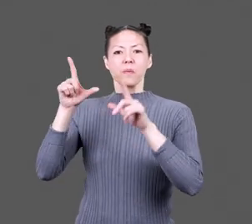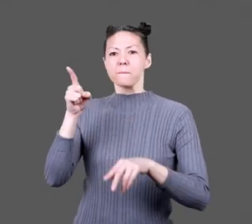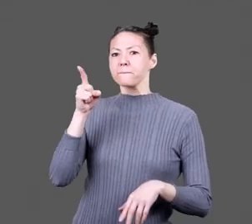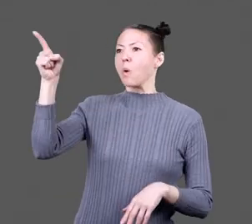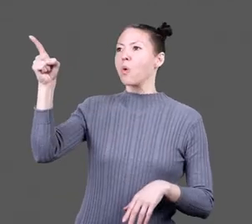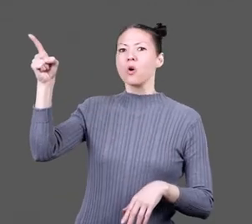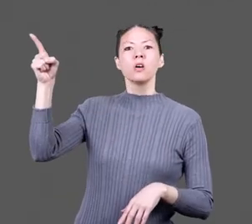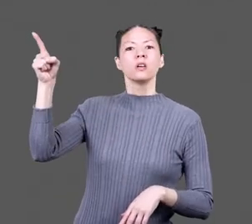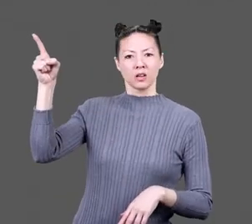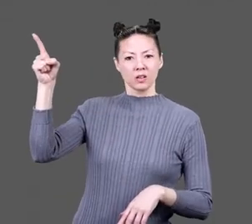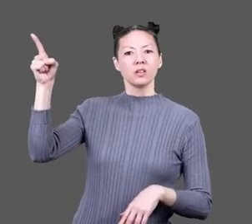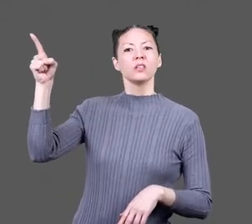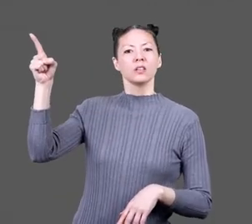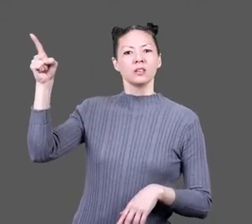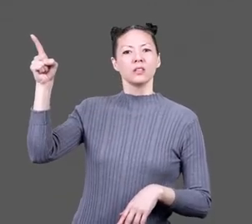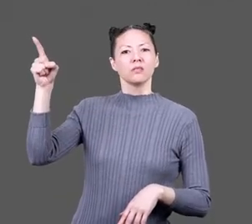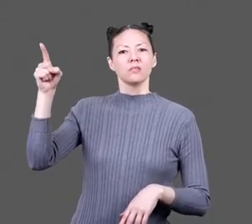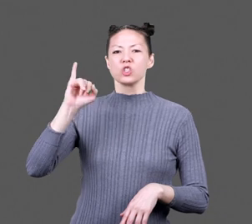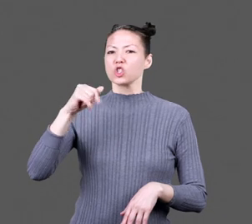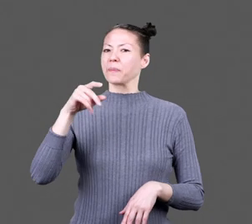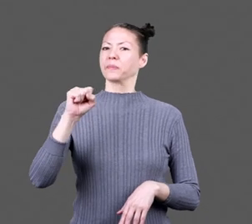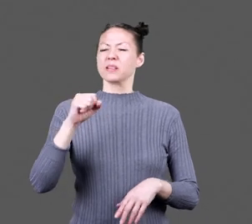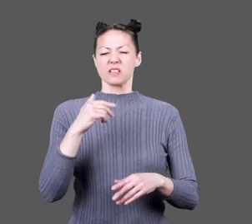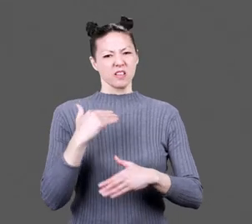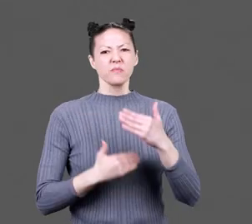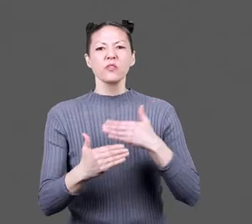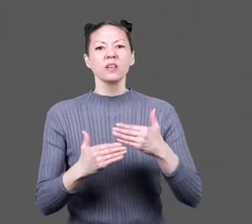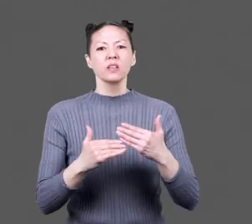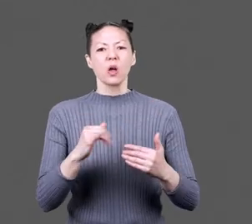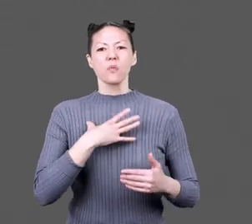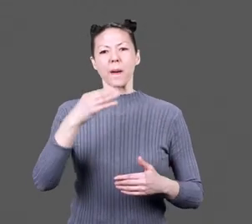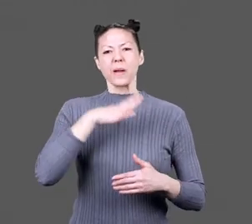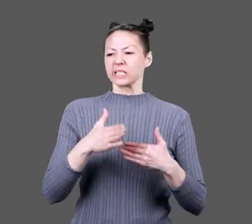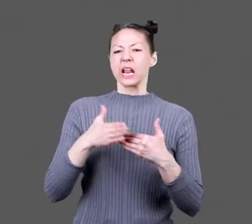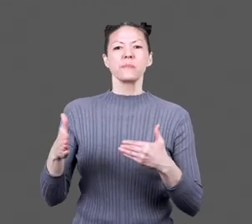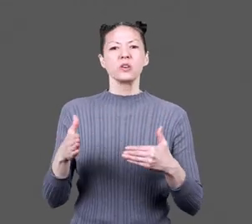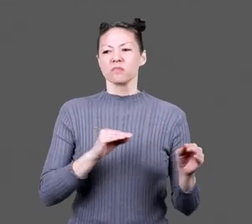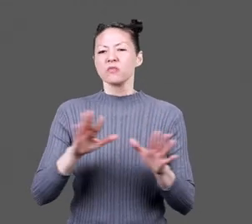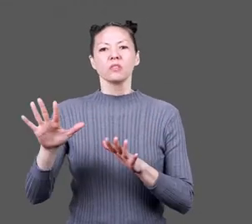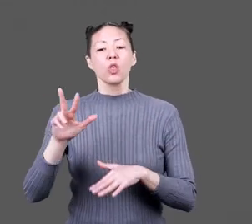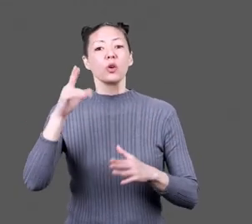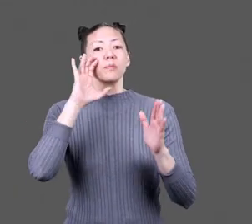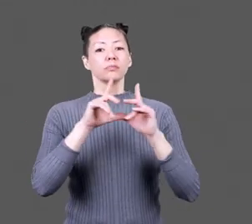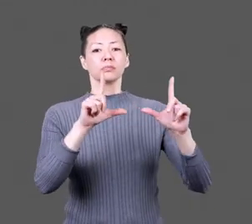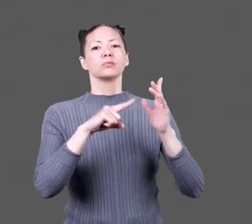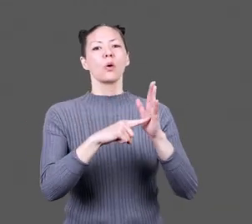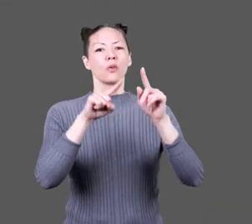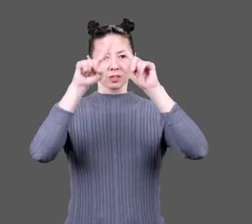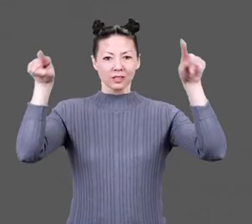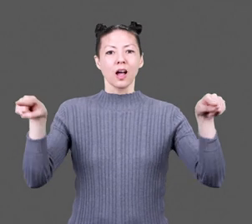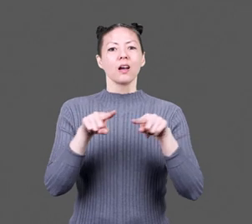second. A woman points to a sign hanging over a porch. Japs keep moving. This is a white man's neighborhood. The third.